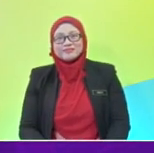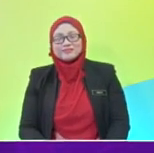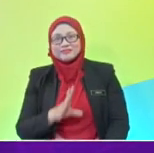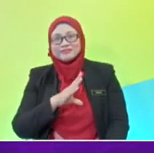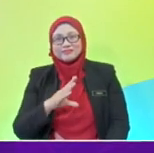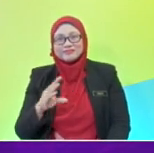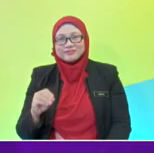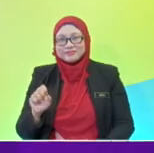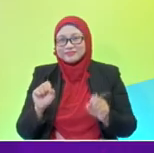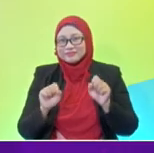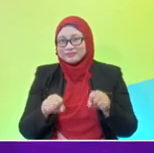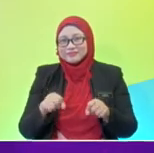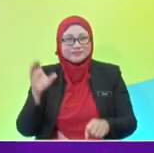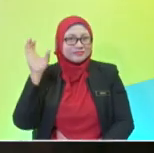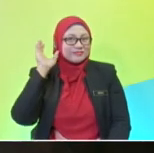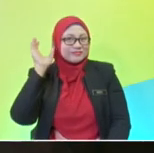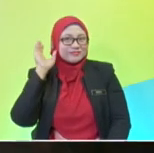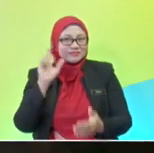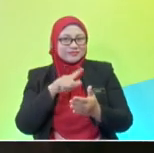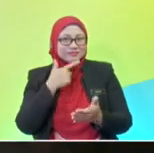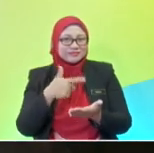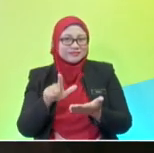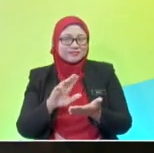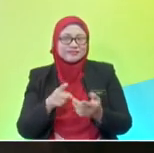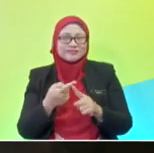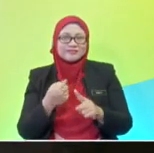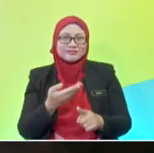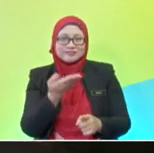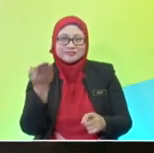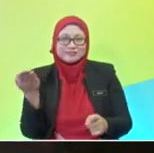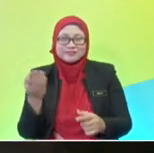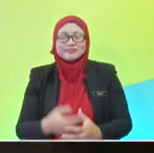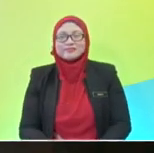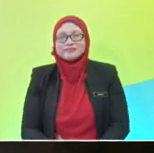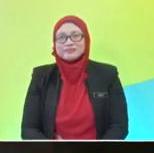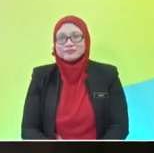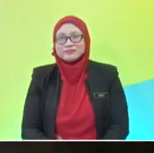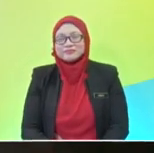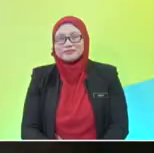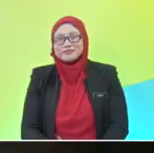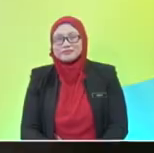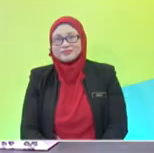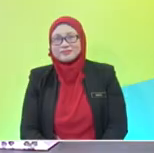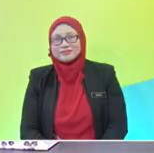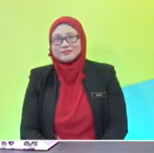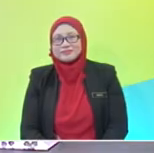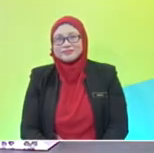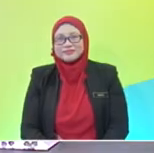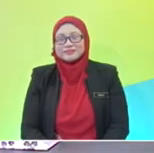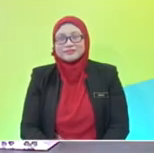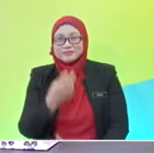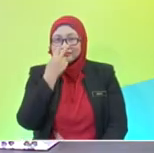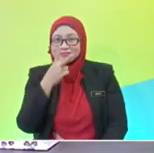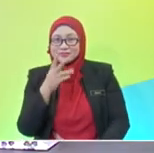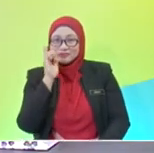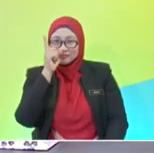meantime, can you, Shafiq, rearrange the planets that we have in front here? Oh, yes. I think it's in the wrong order. I do believe so. Okay,